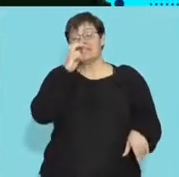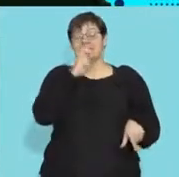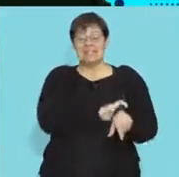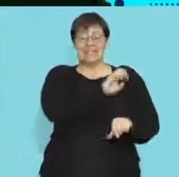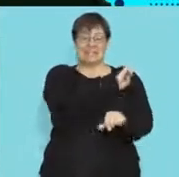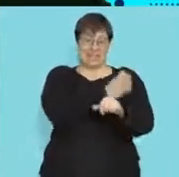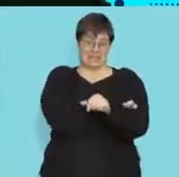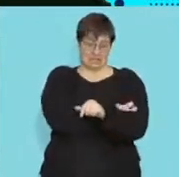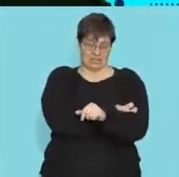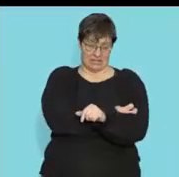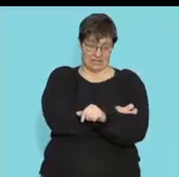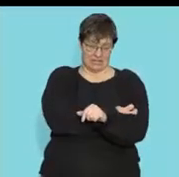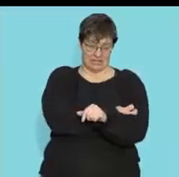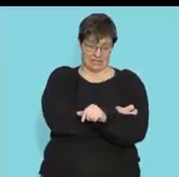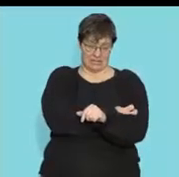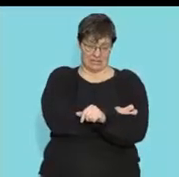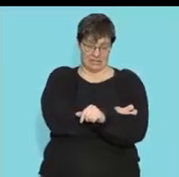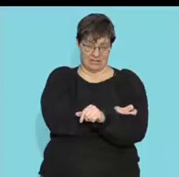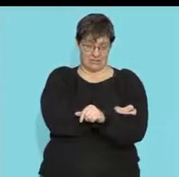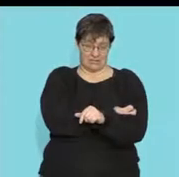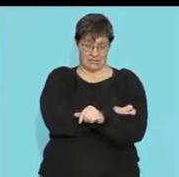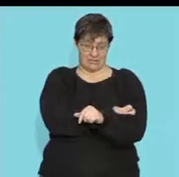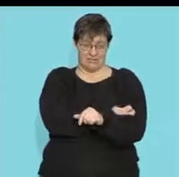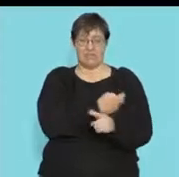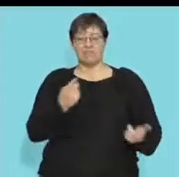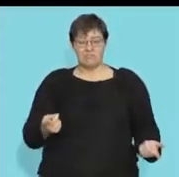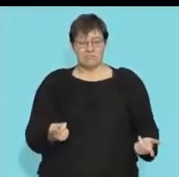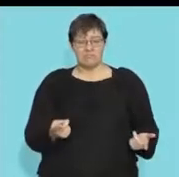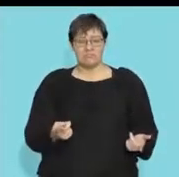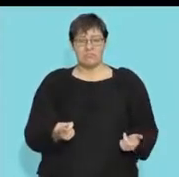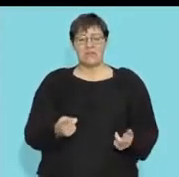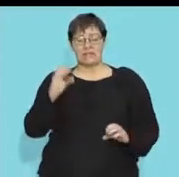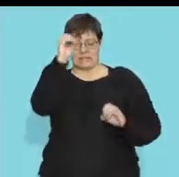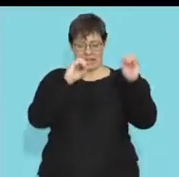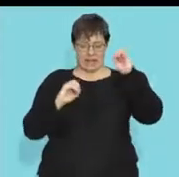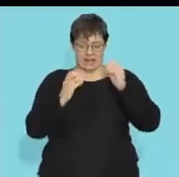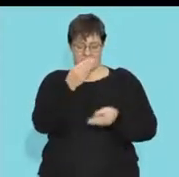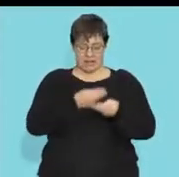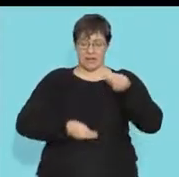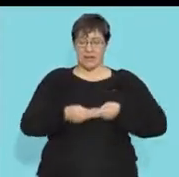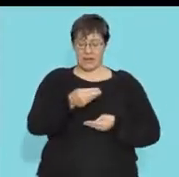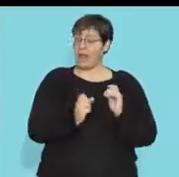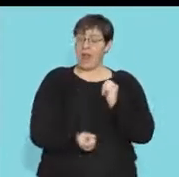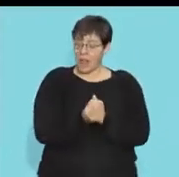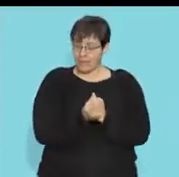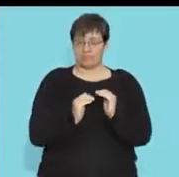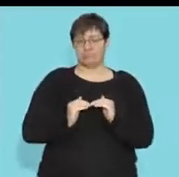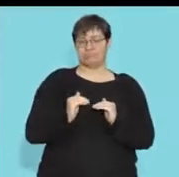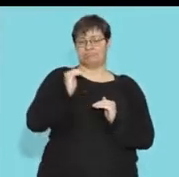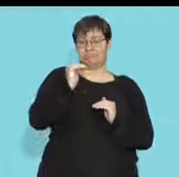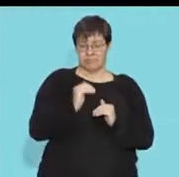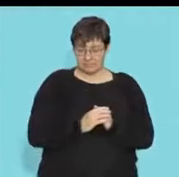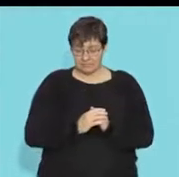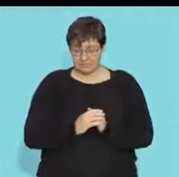the energy so what what increases so cellular respiration increases so i need